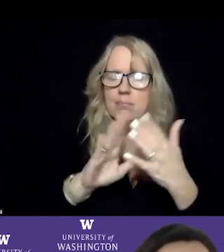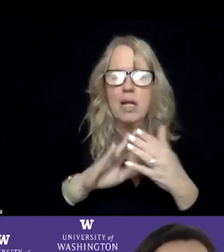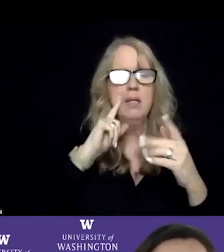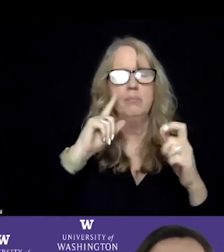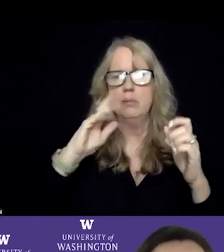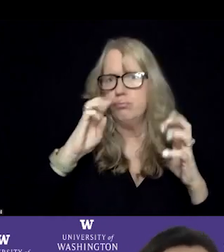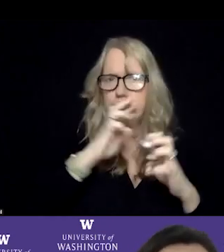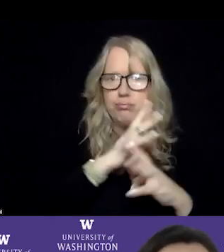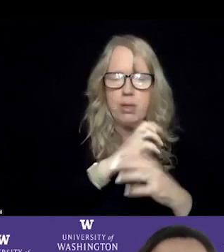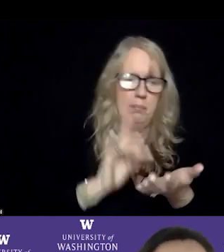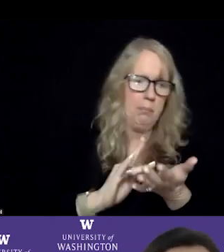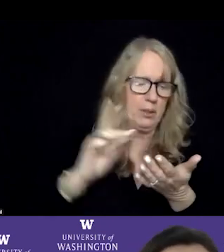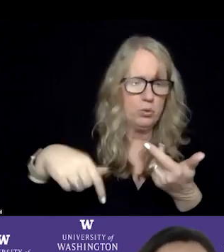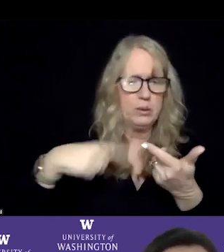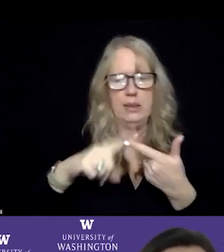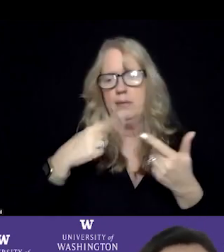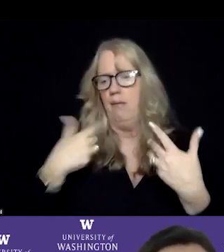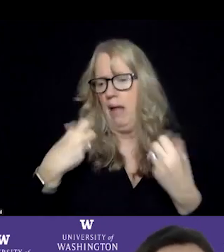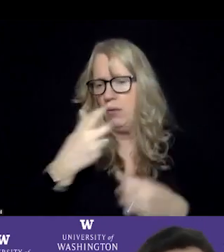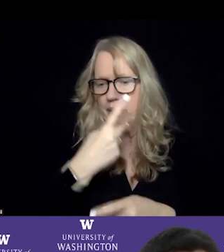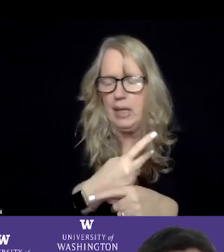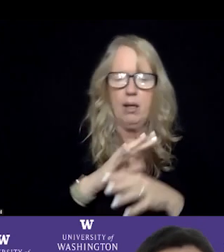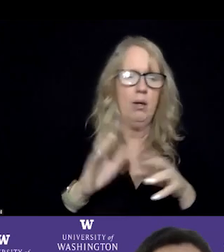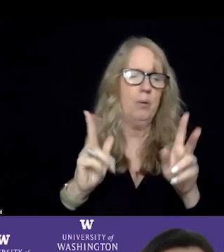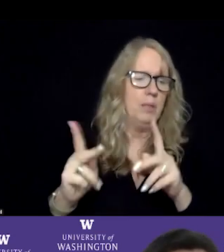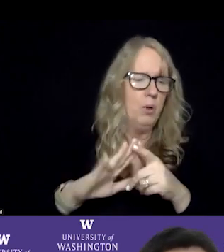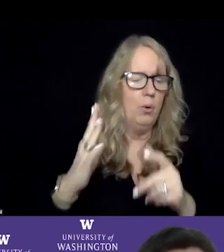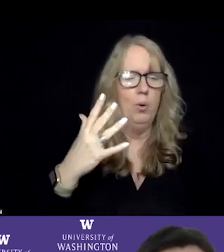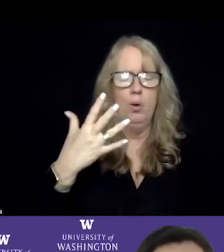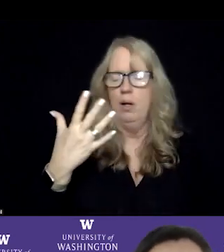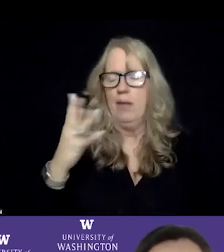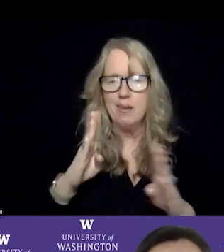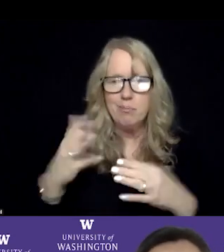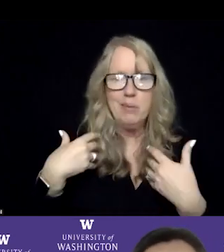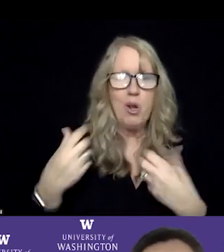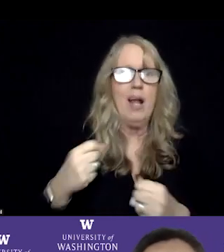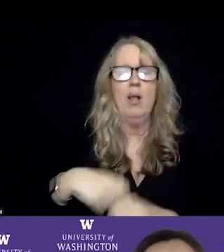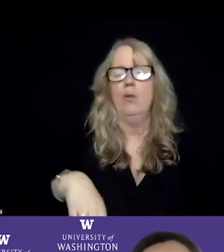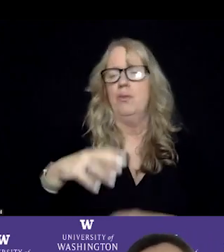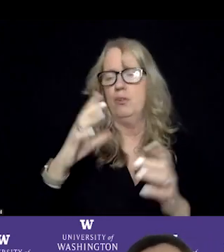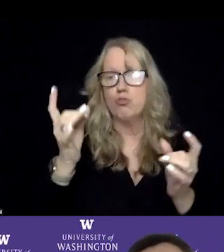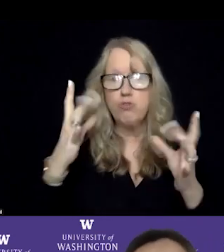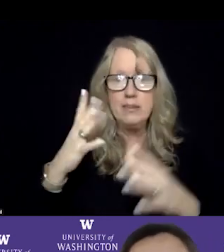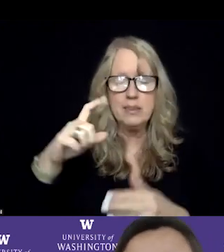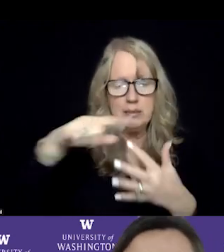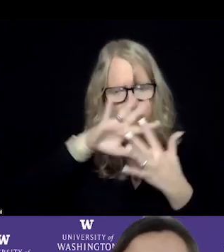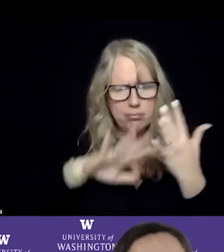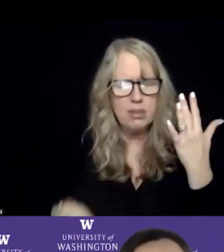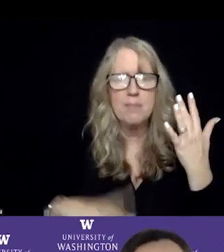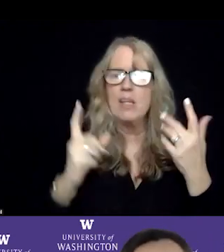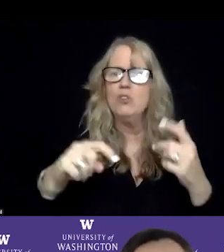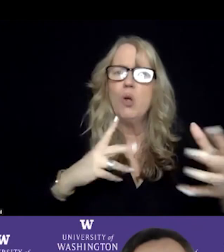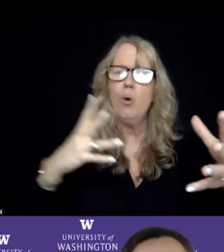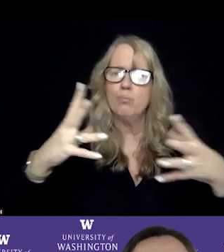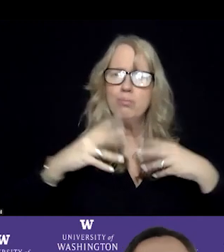needs, health care needs for people with behavioral health crisis and behavioral health needs. So like to me, it's like we should be embracing